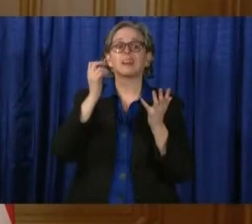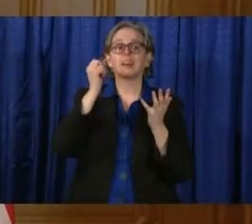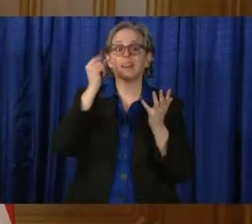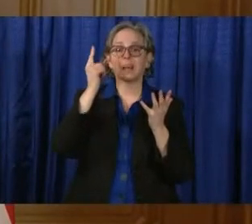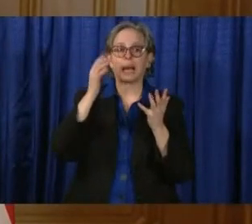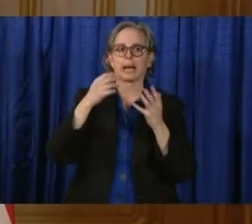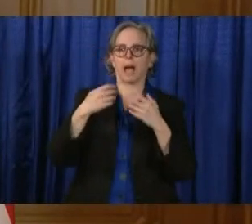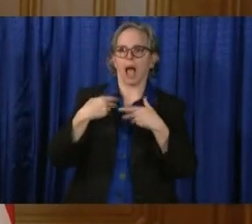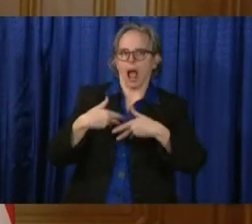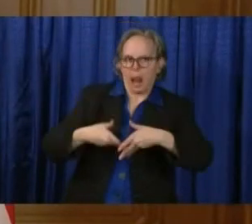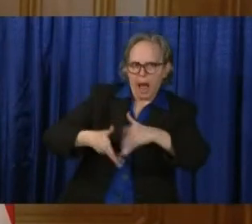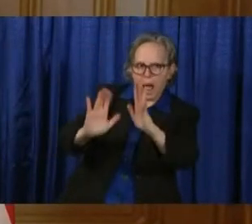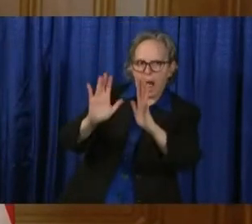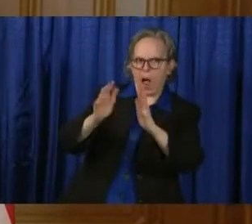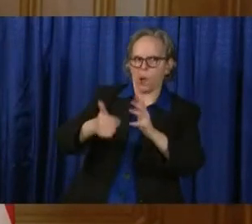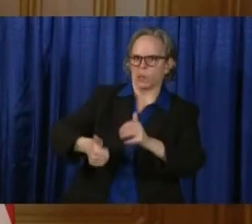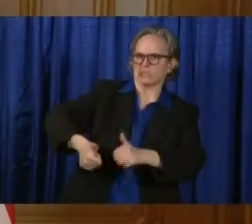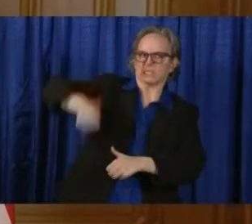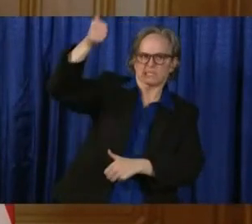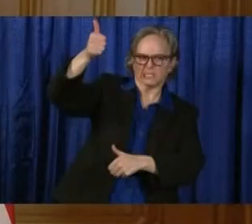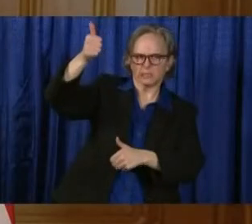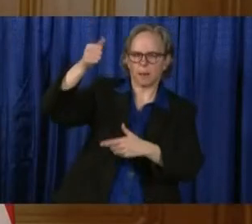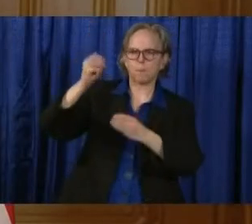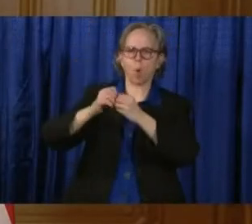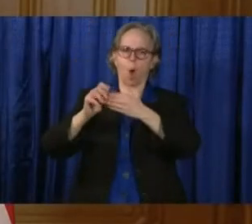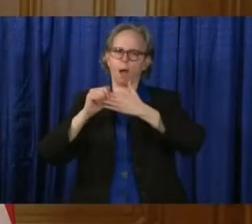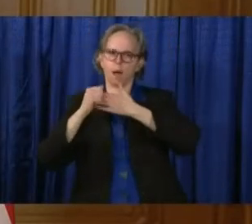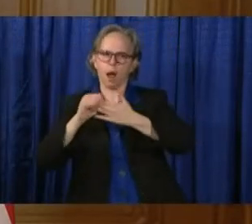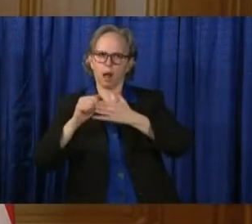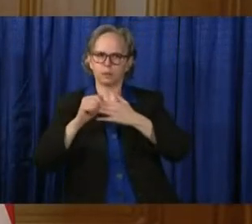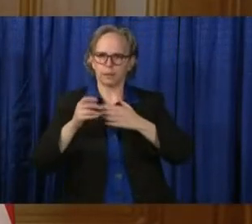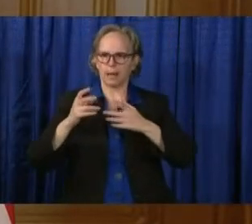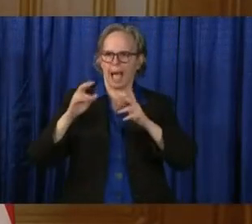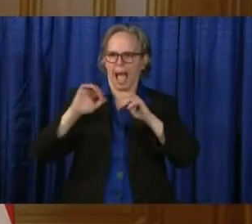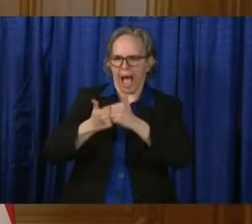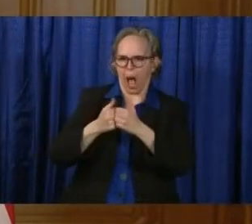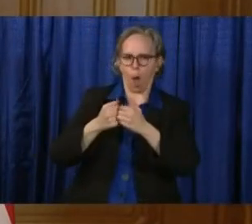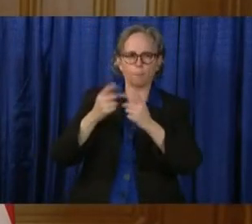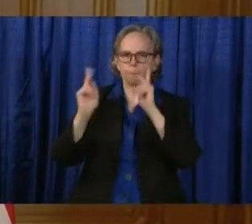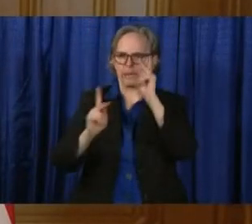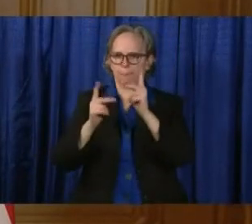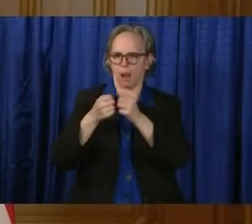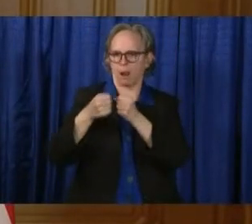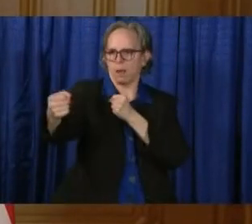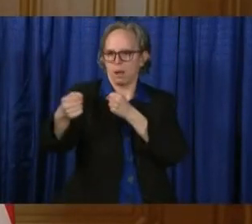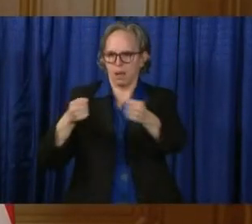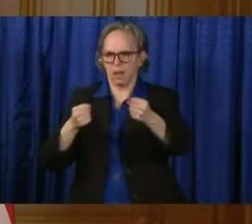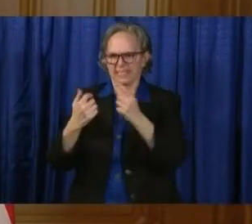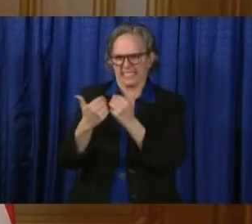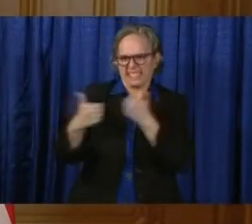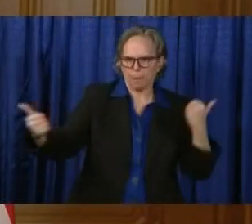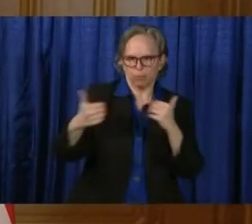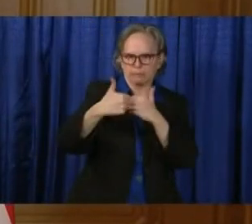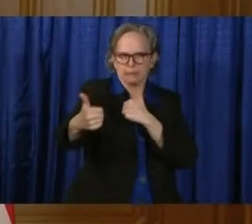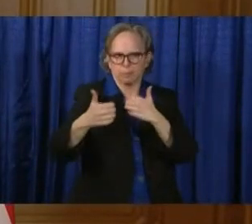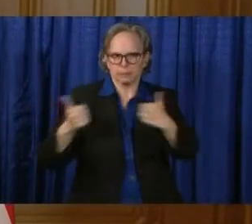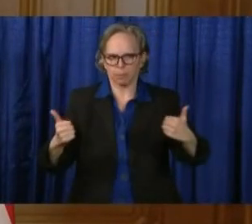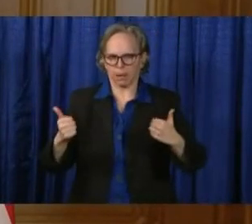be able to move people around, to put them in a more secure setting, a better setting, to reduce the chances of